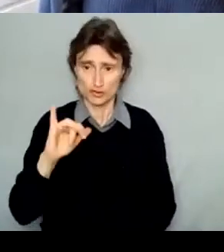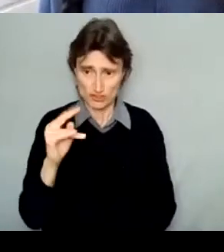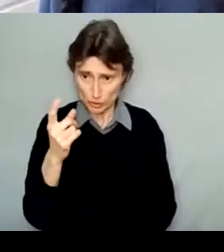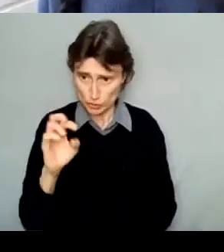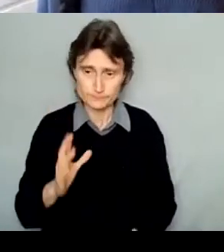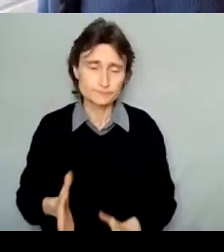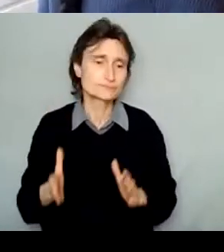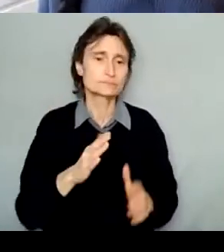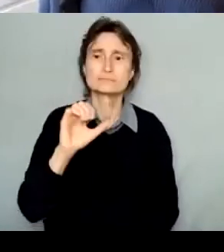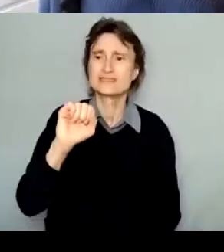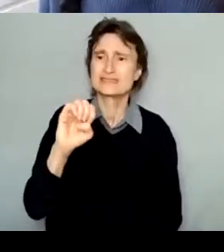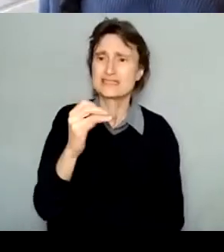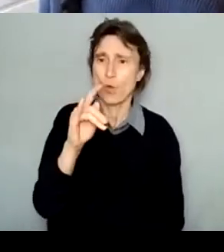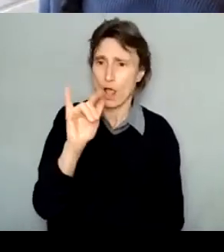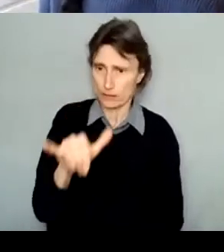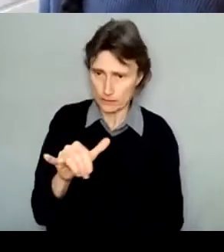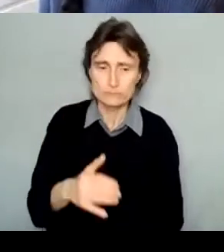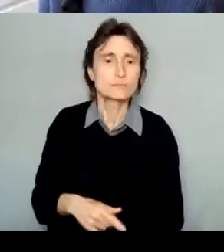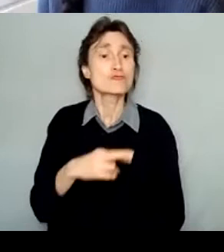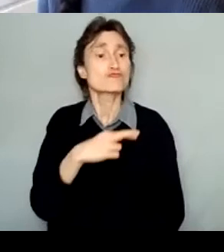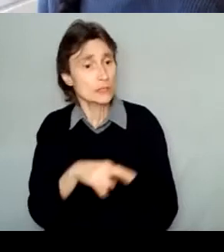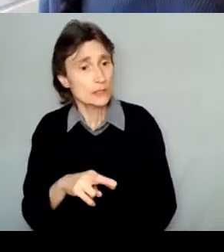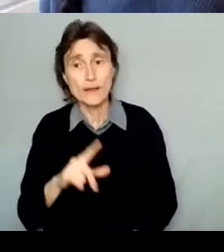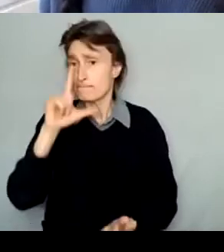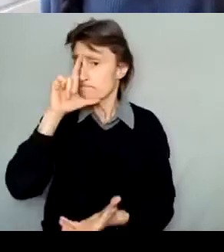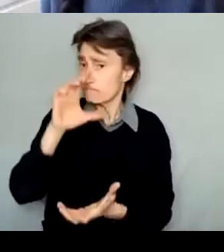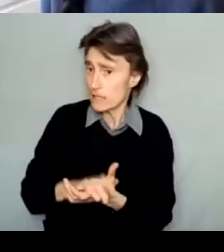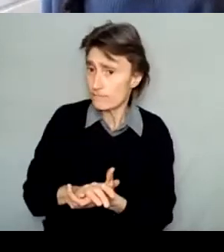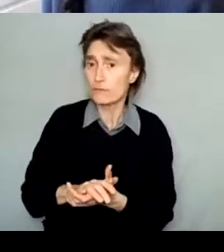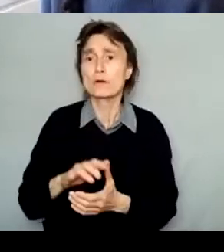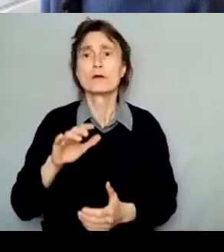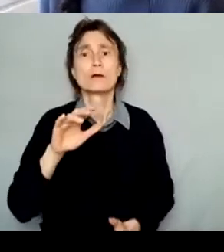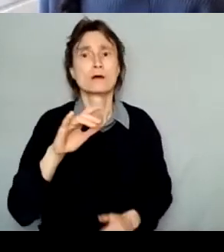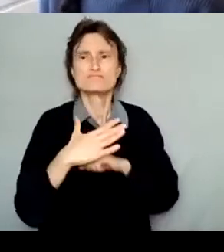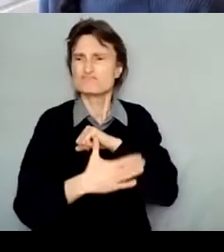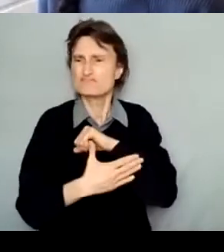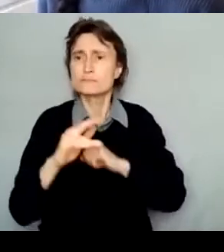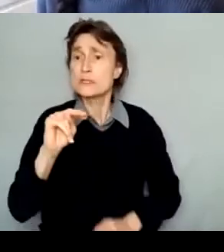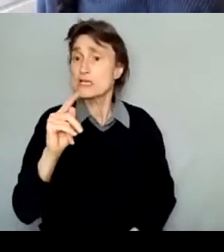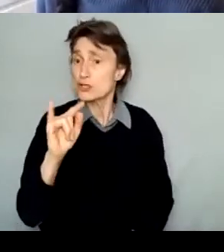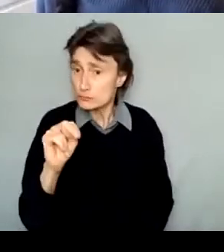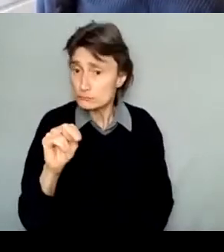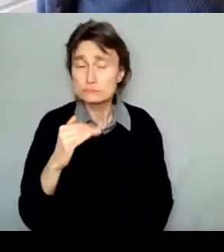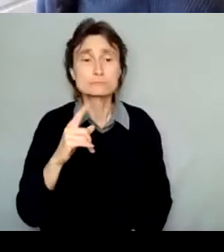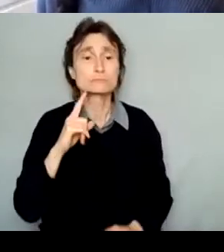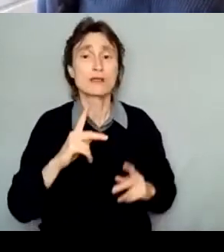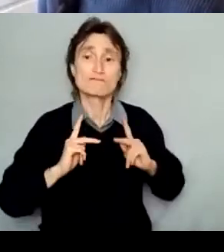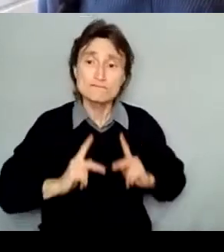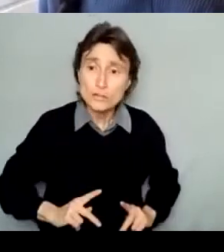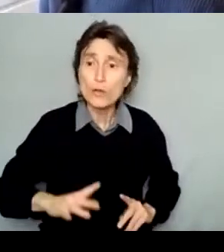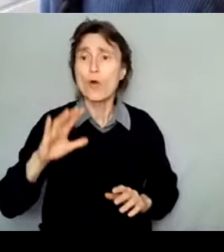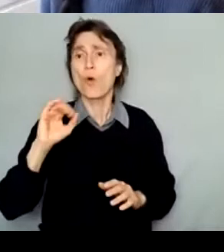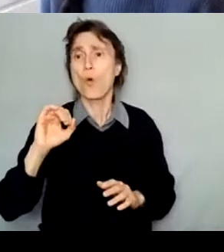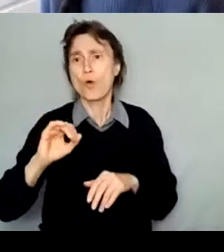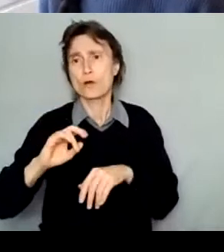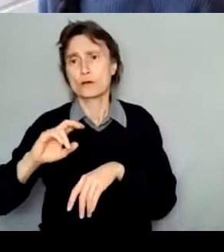religion, beliefs, nation, physical and neurological identities. Peer assessment committees